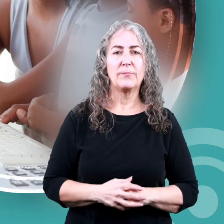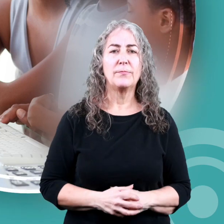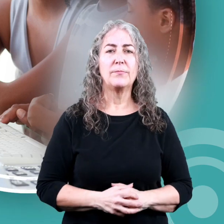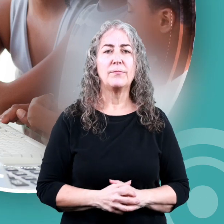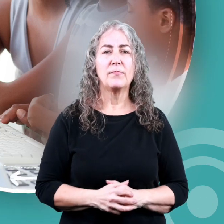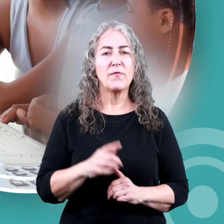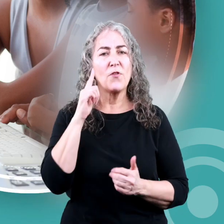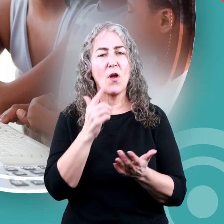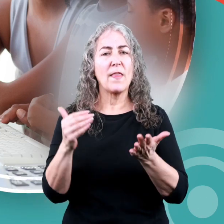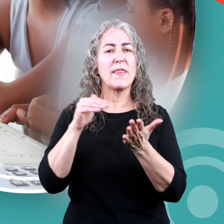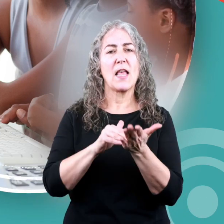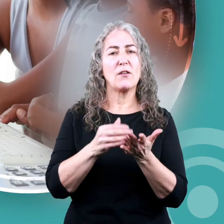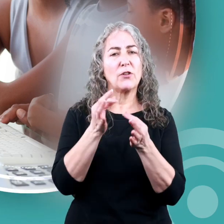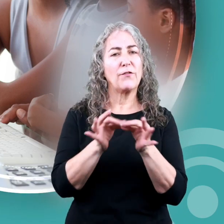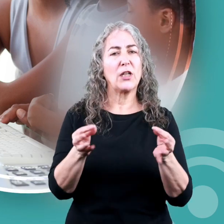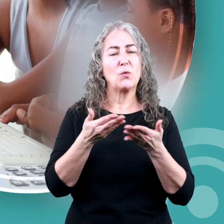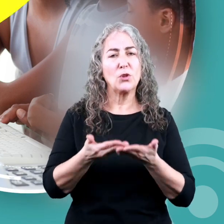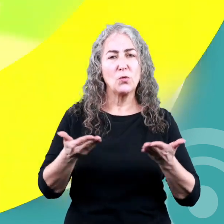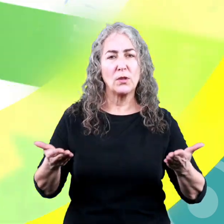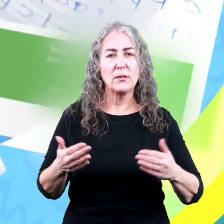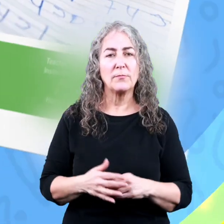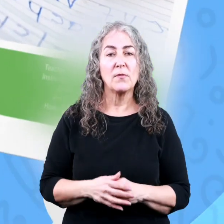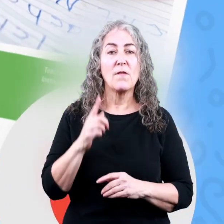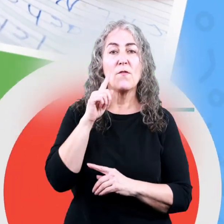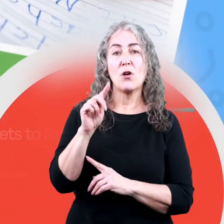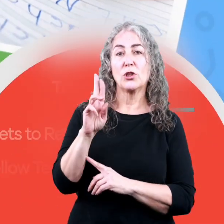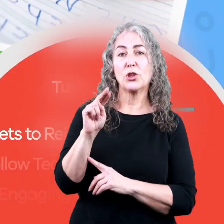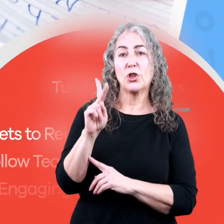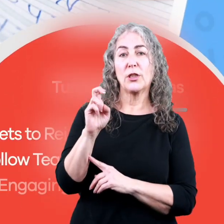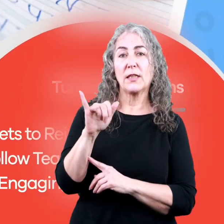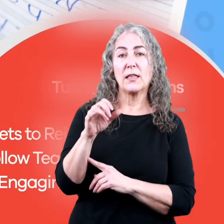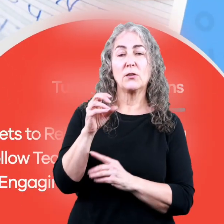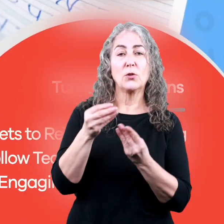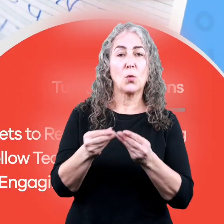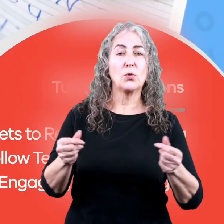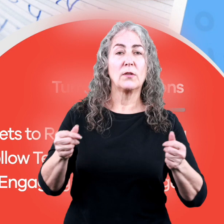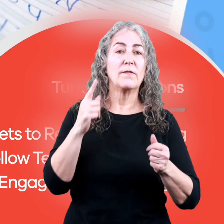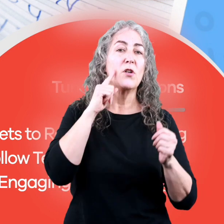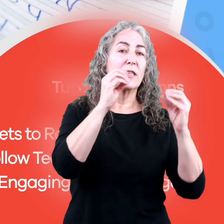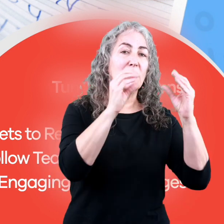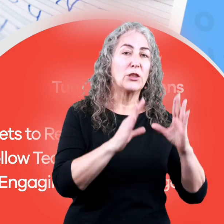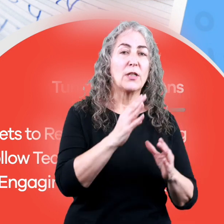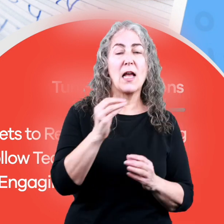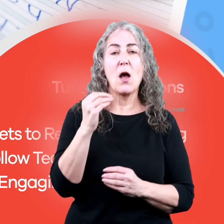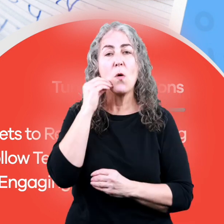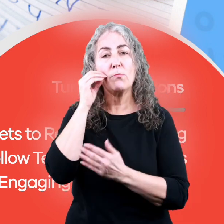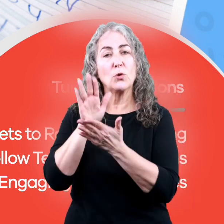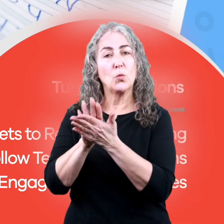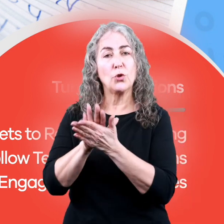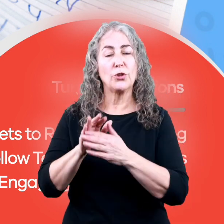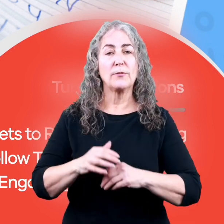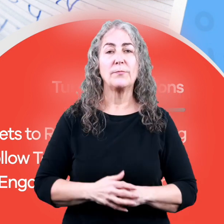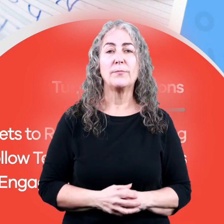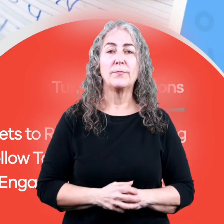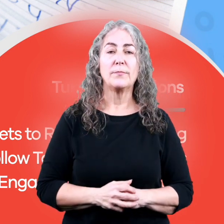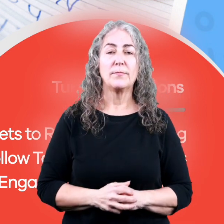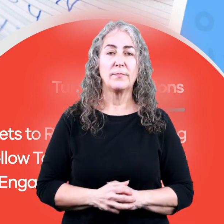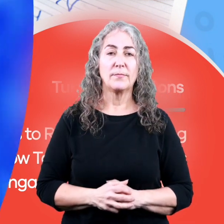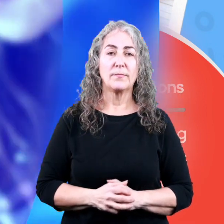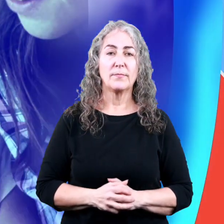for thousands of free resources and turnkey solutions for teachers and homeschoolers.